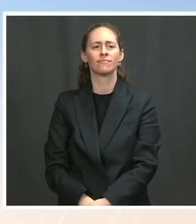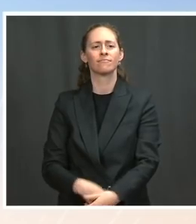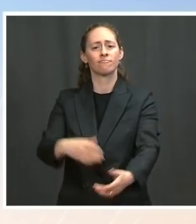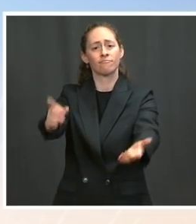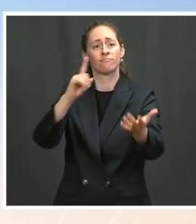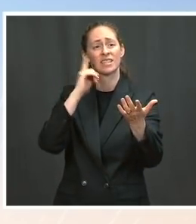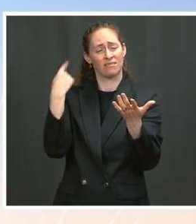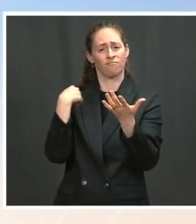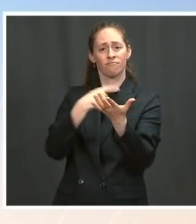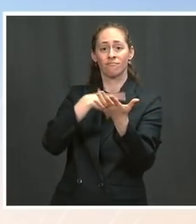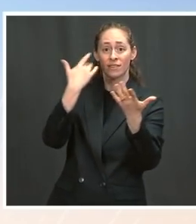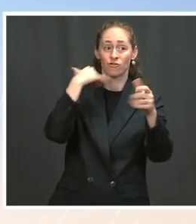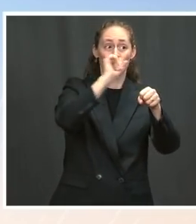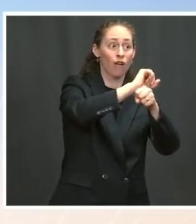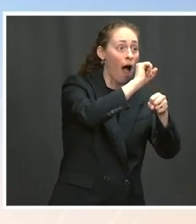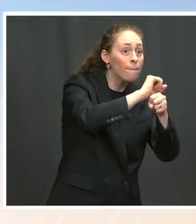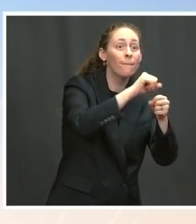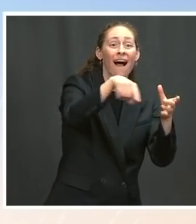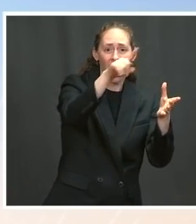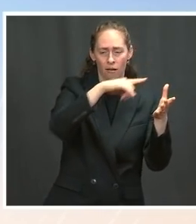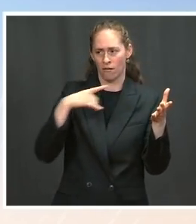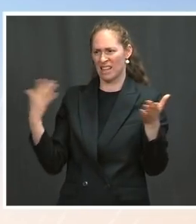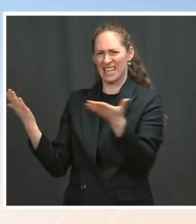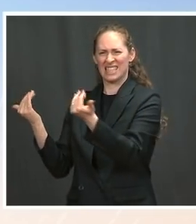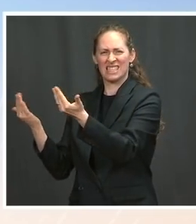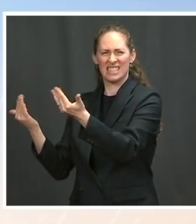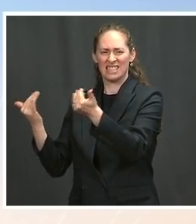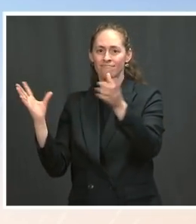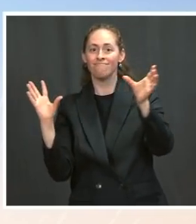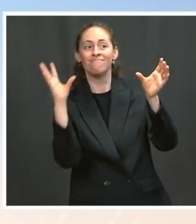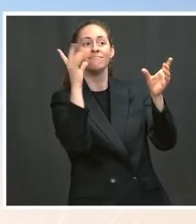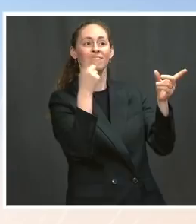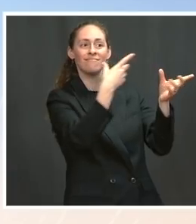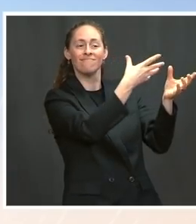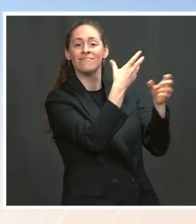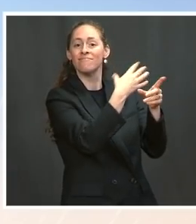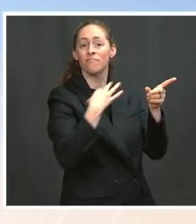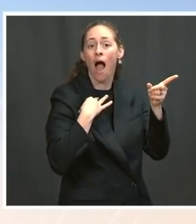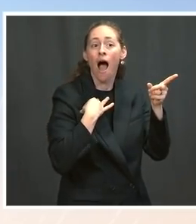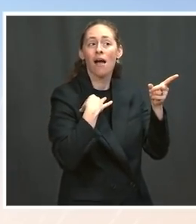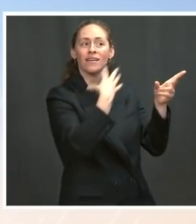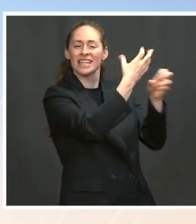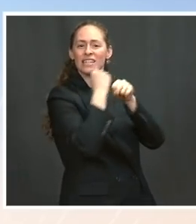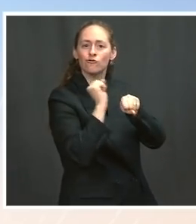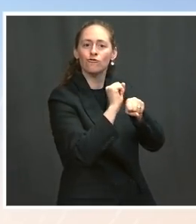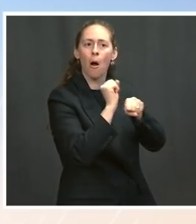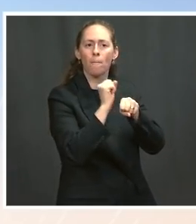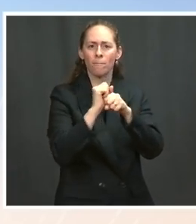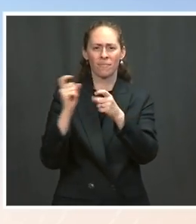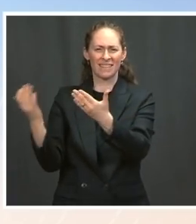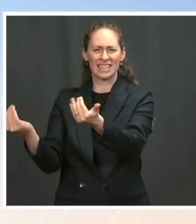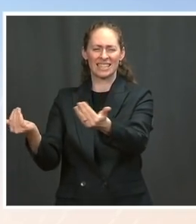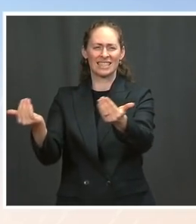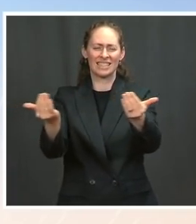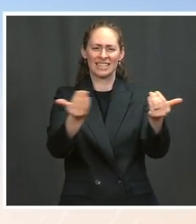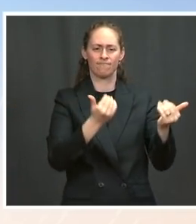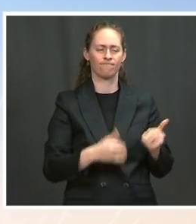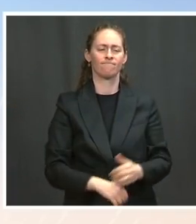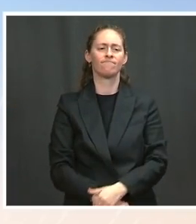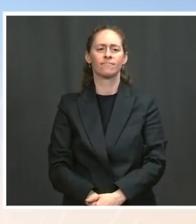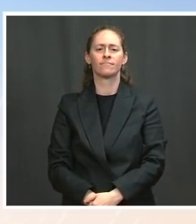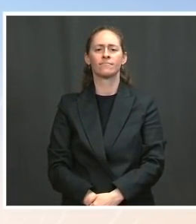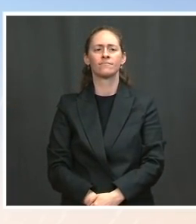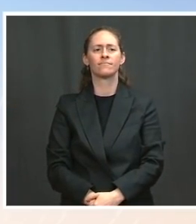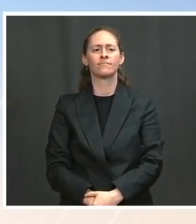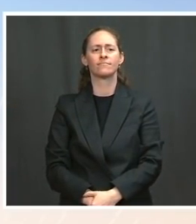top-line unemployment rate you see doesn't include the many millions of Americans who are not seeking work.